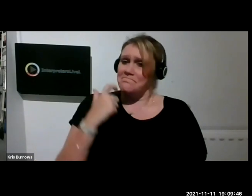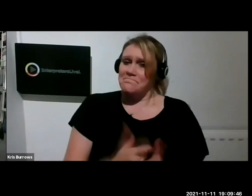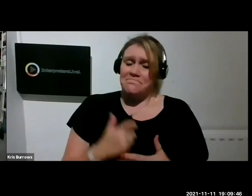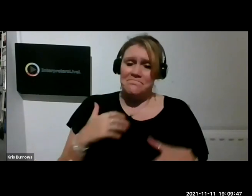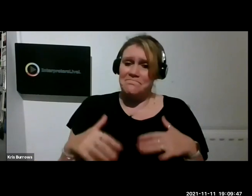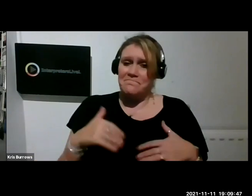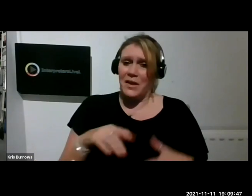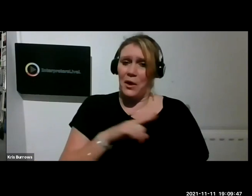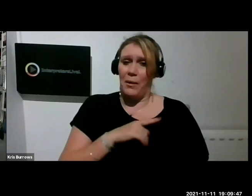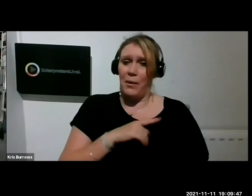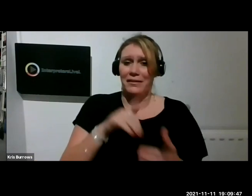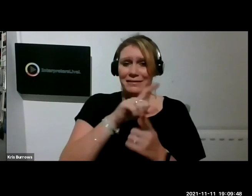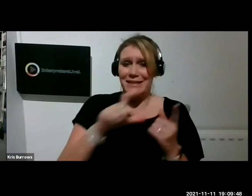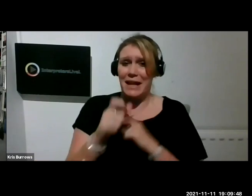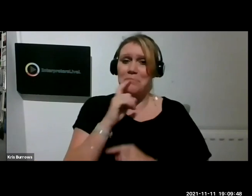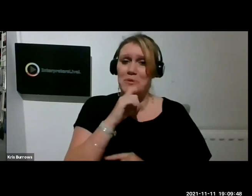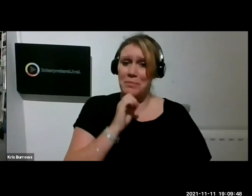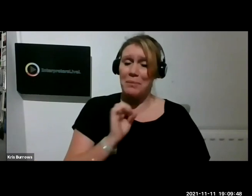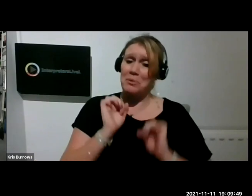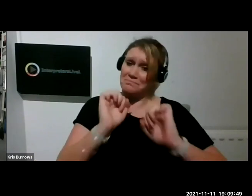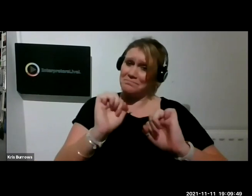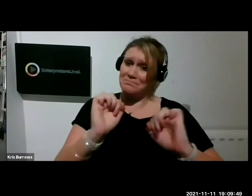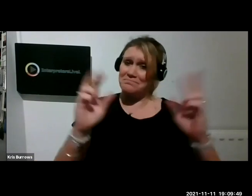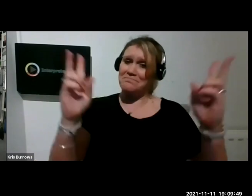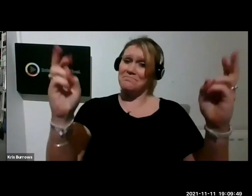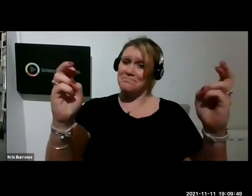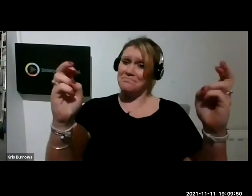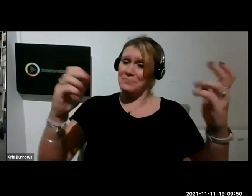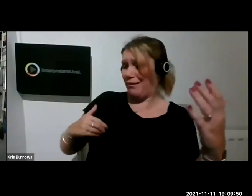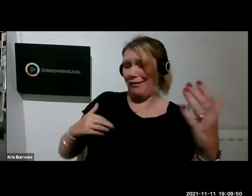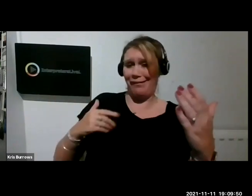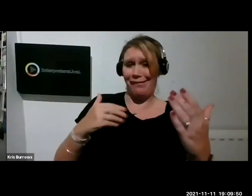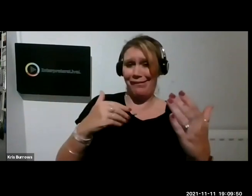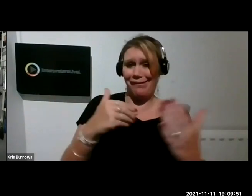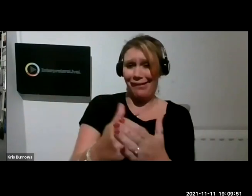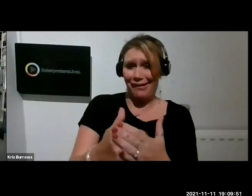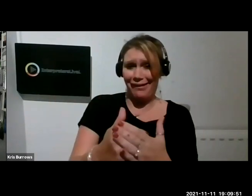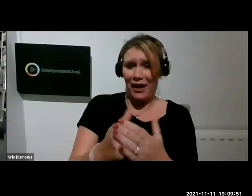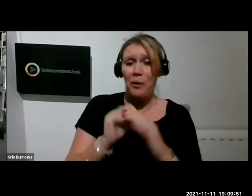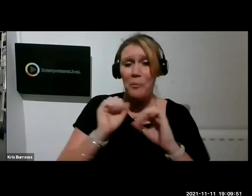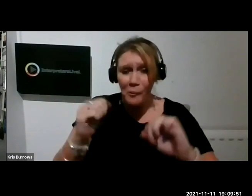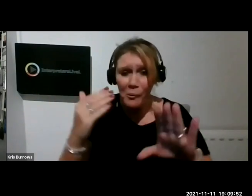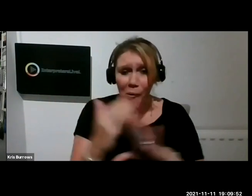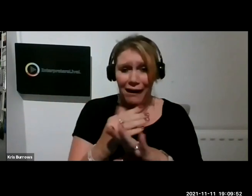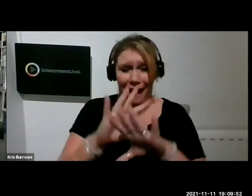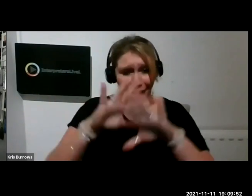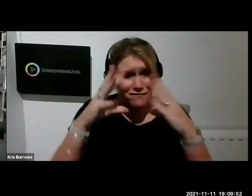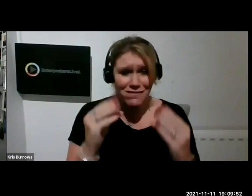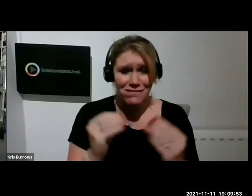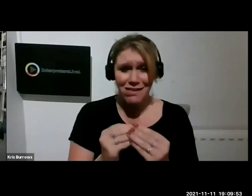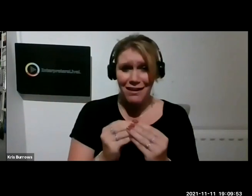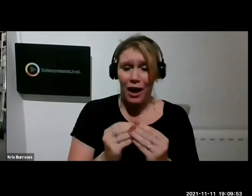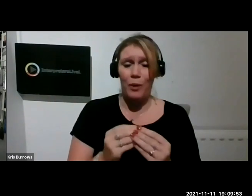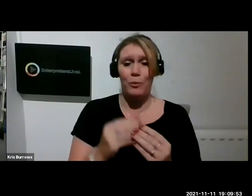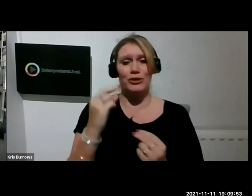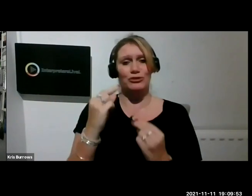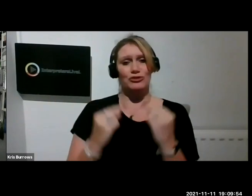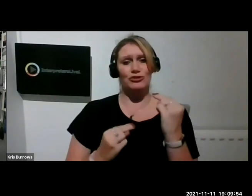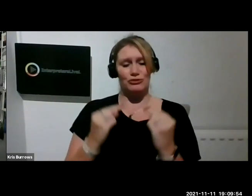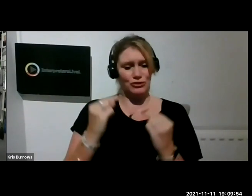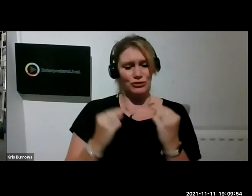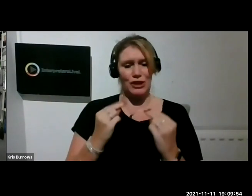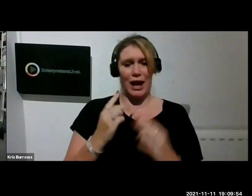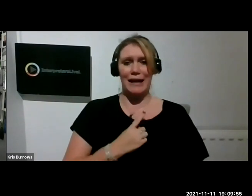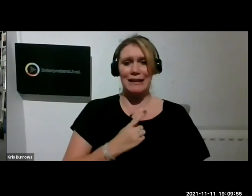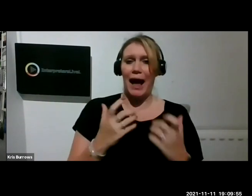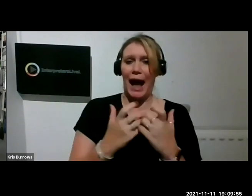for ourselves in the last decade. We judge everything by saying, what would David think of this? And I know that